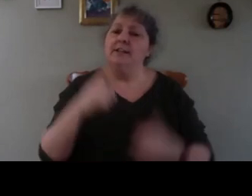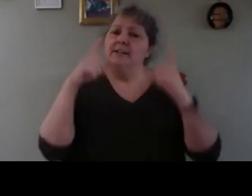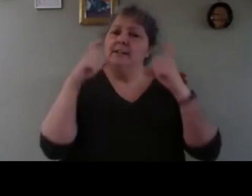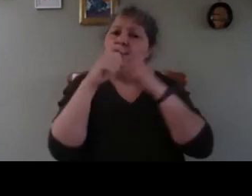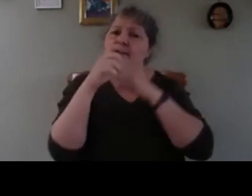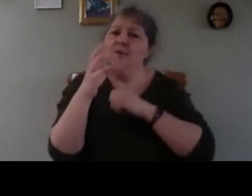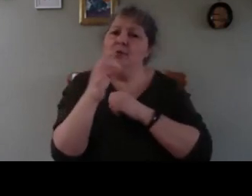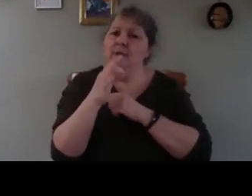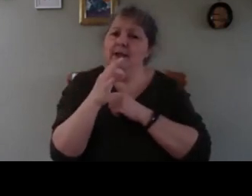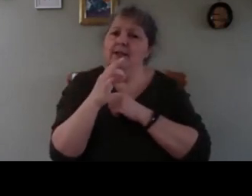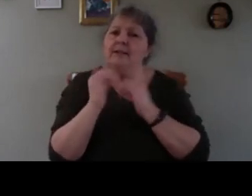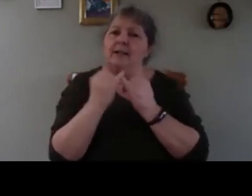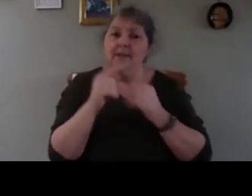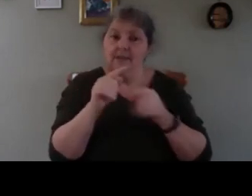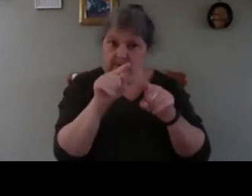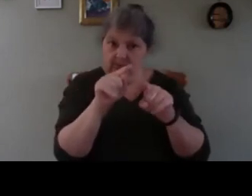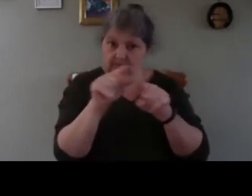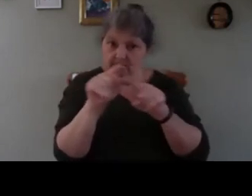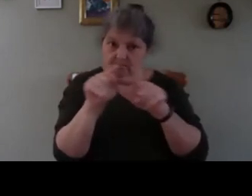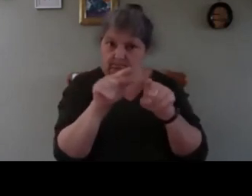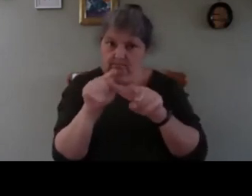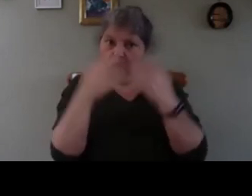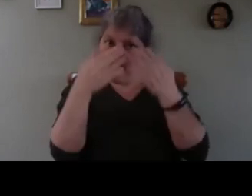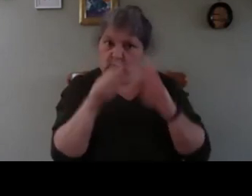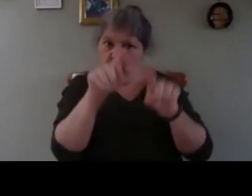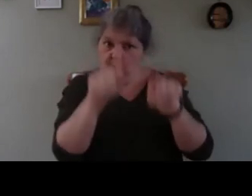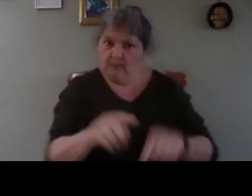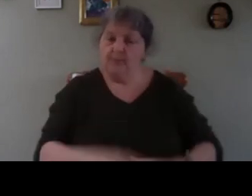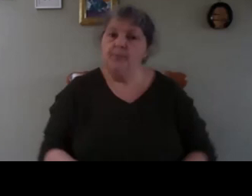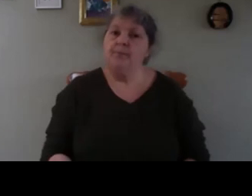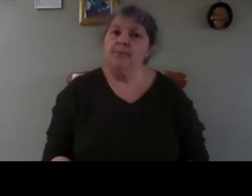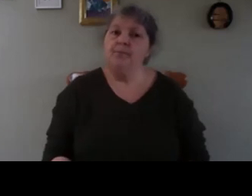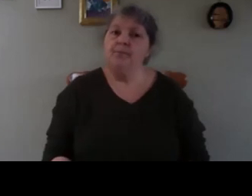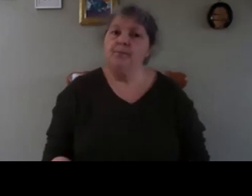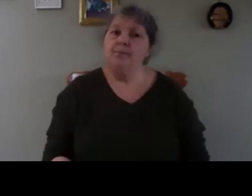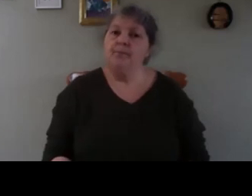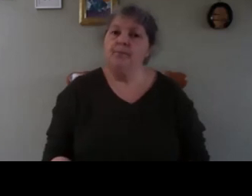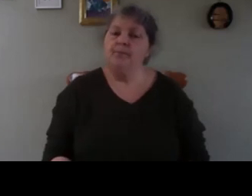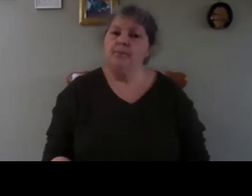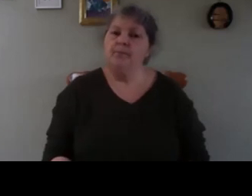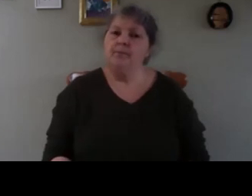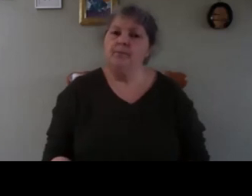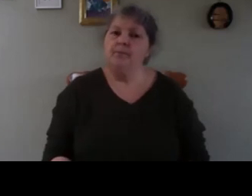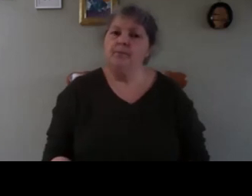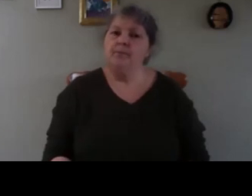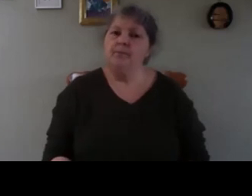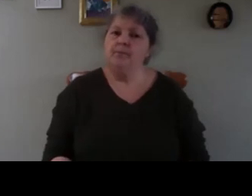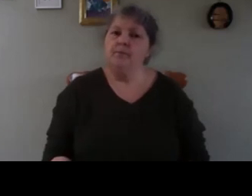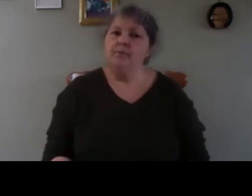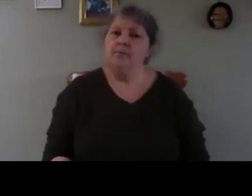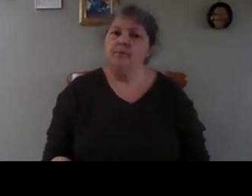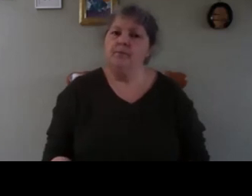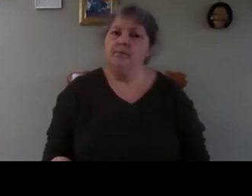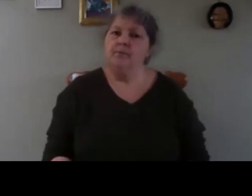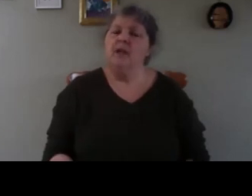grid like this and actually I took one that I found on internet I was not so happy with it and I kind of changed